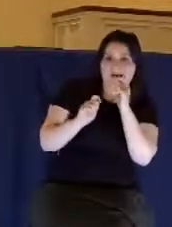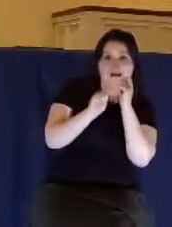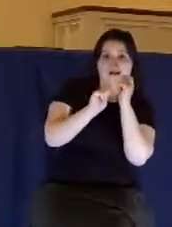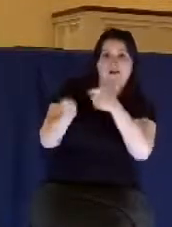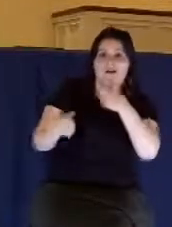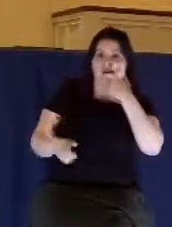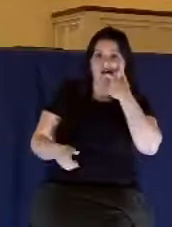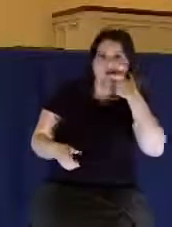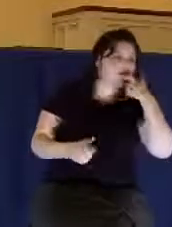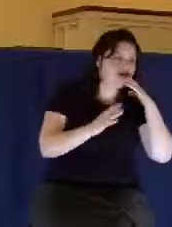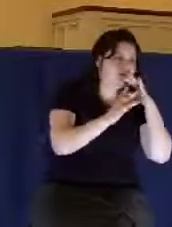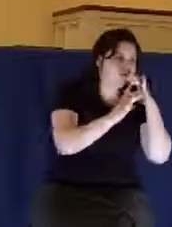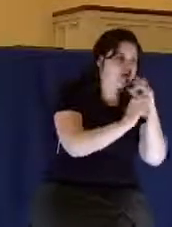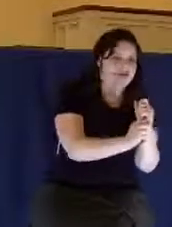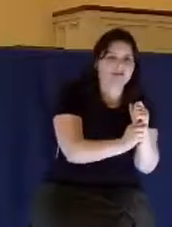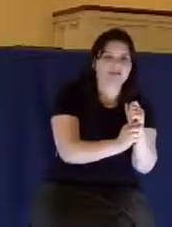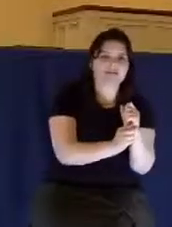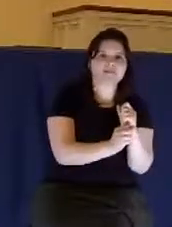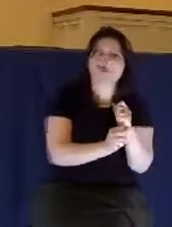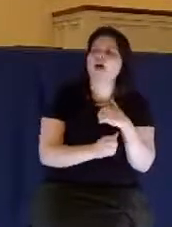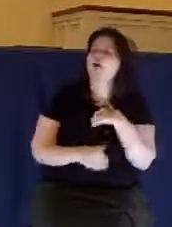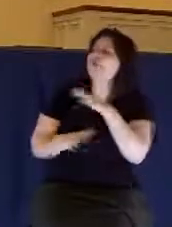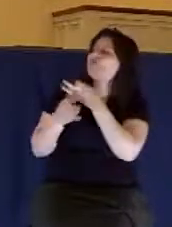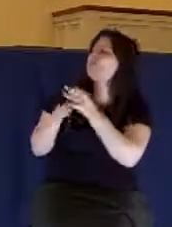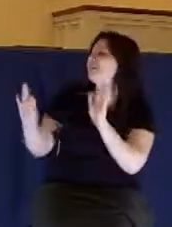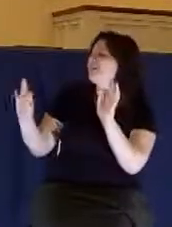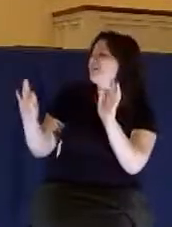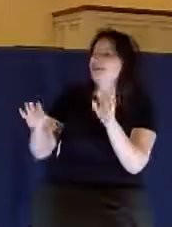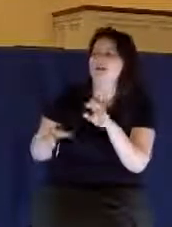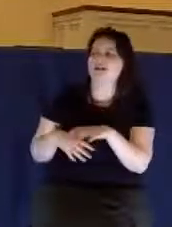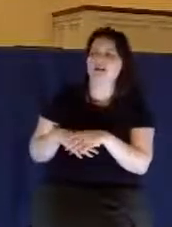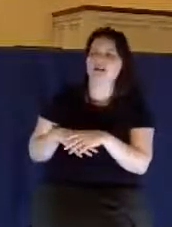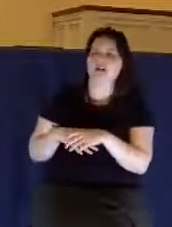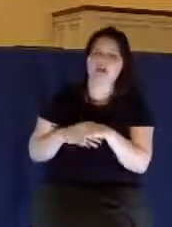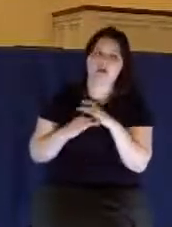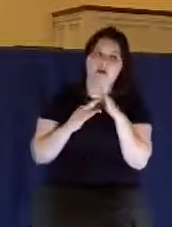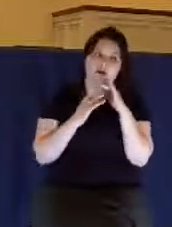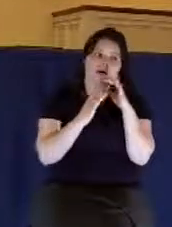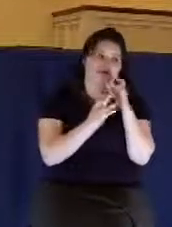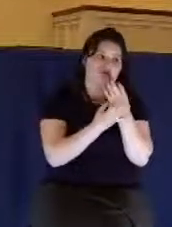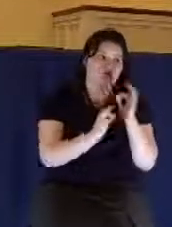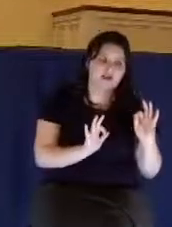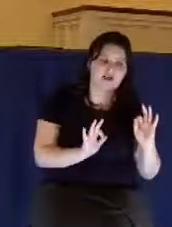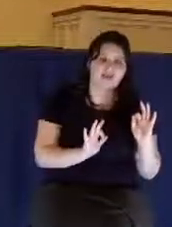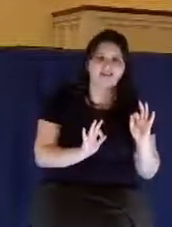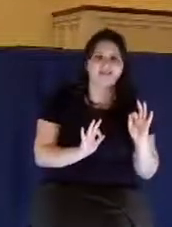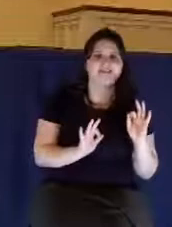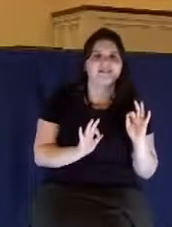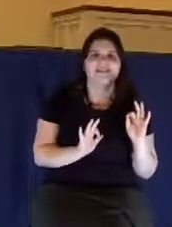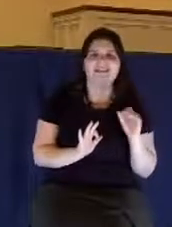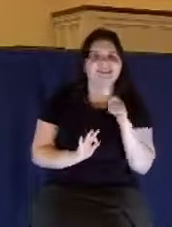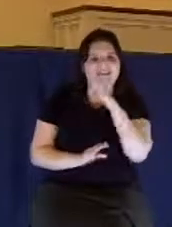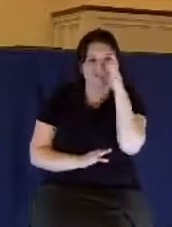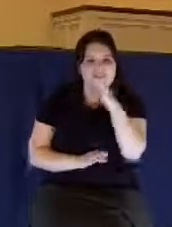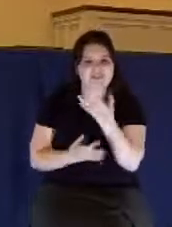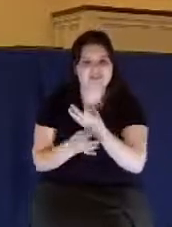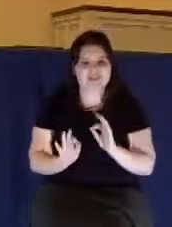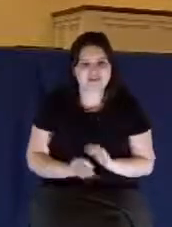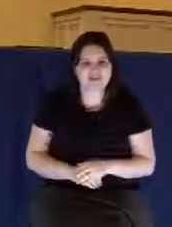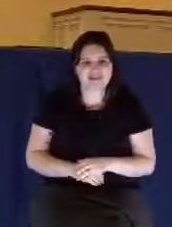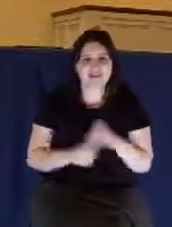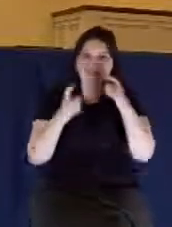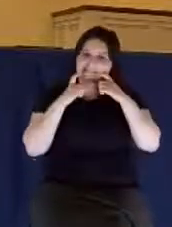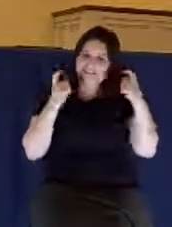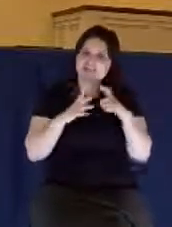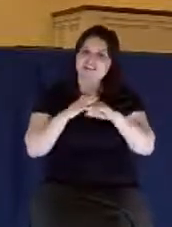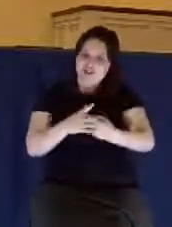I want to give you something free. It's never free, and he'll hide the hook. And that's when sin takes place. It starts with